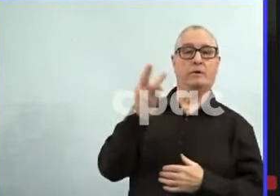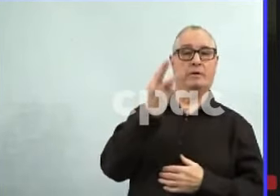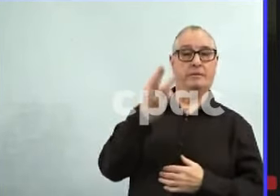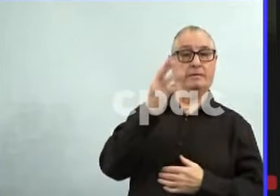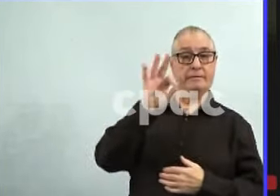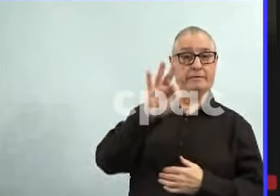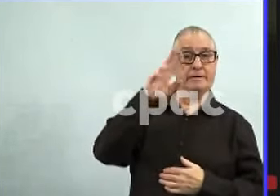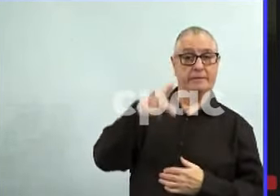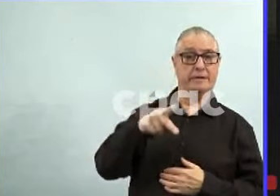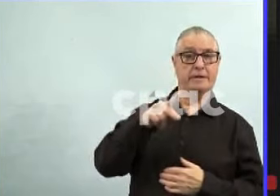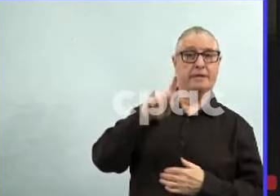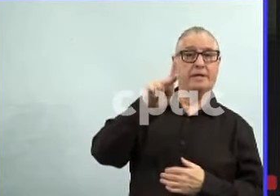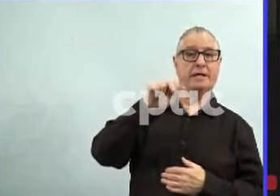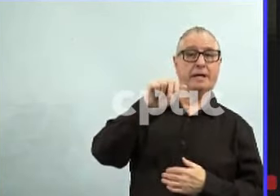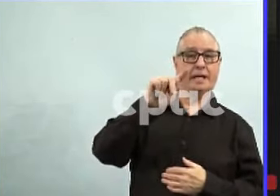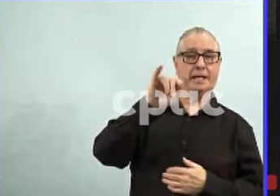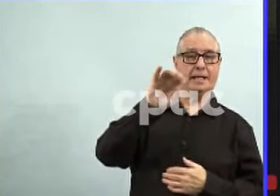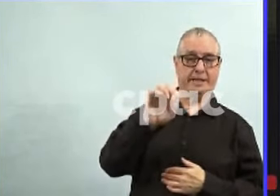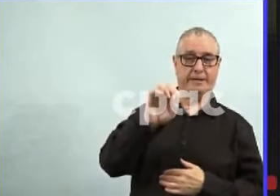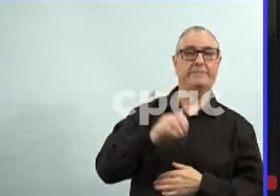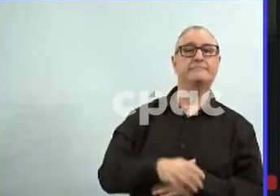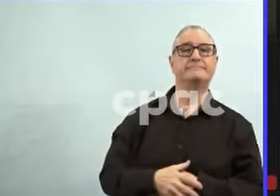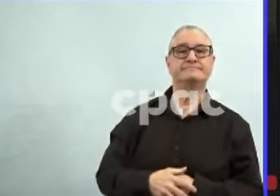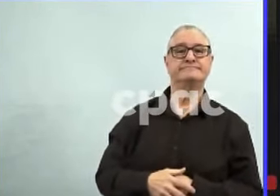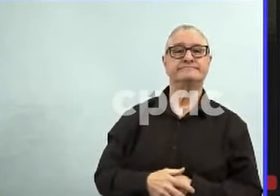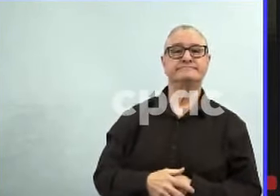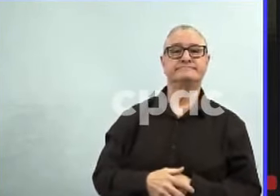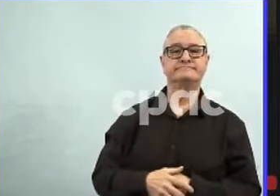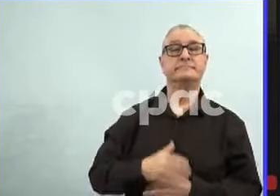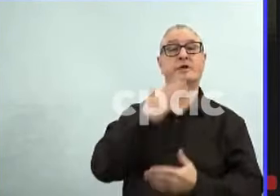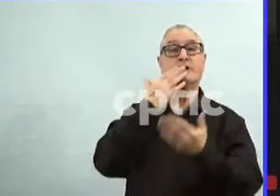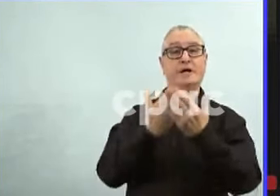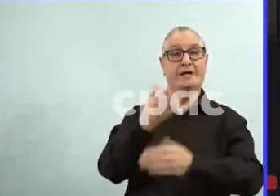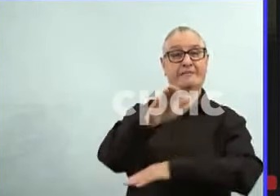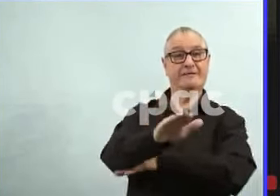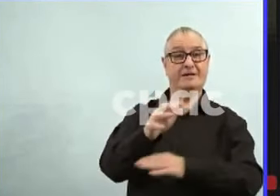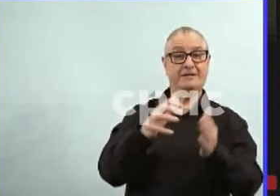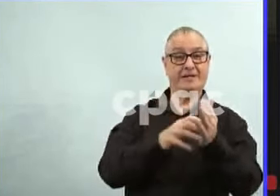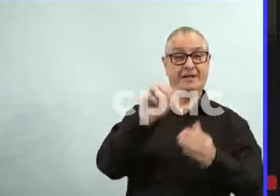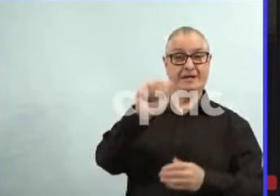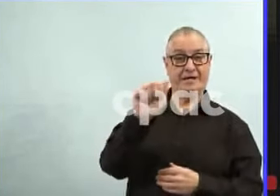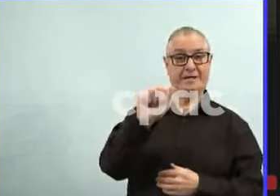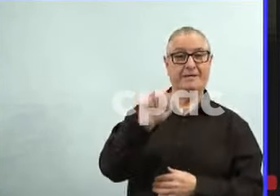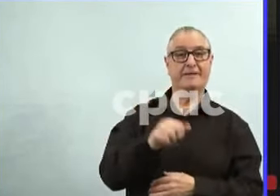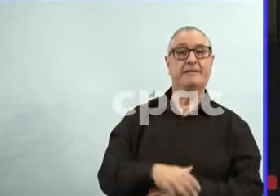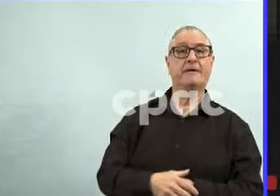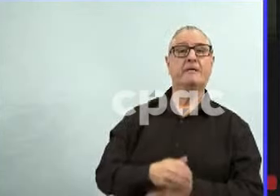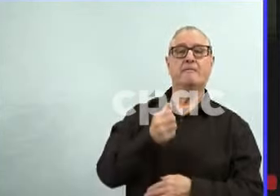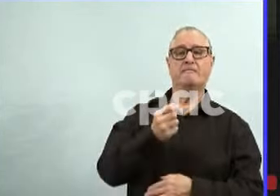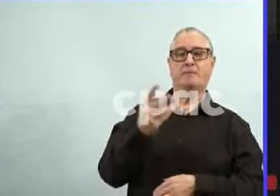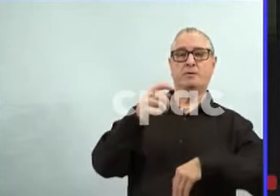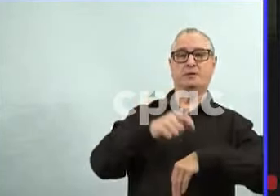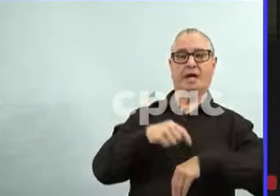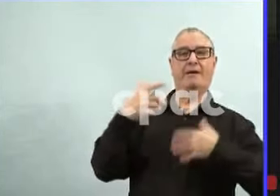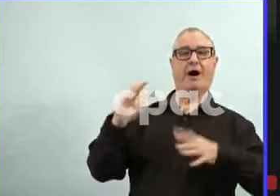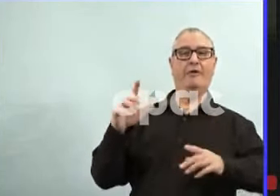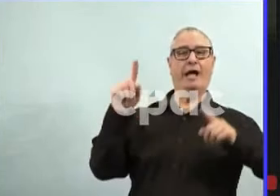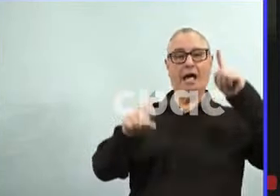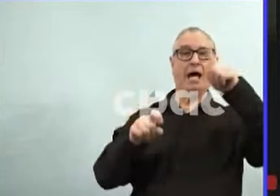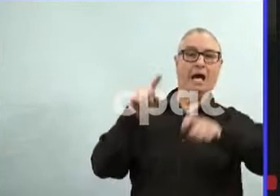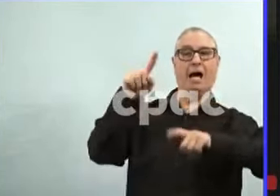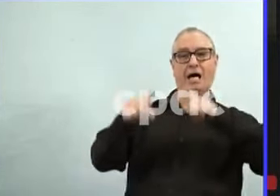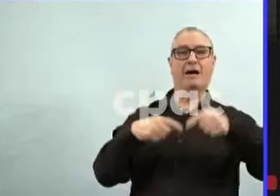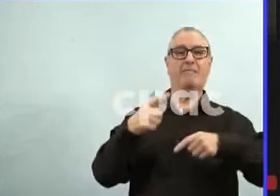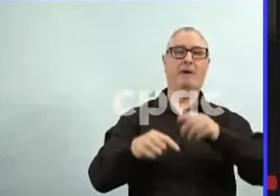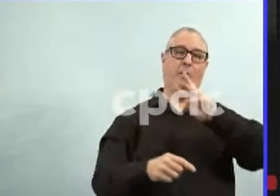Good afternoon, Dr. Atwell. You've been asked a few times now about our Western neighbours lifting restrictions. You spoke about looking at